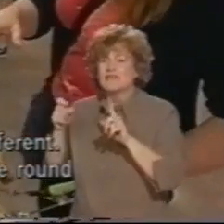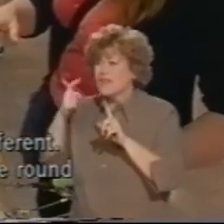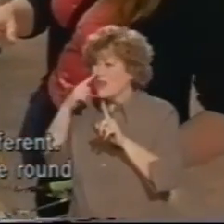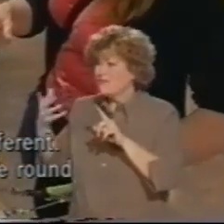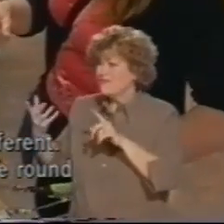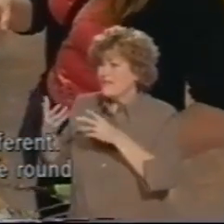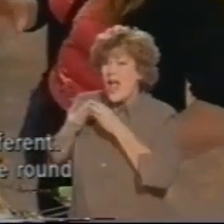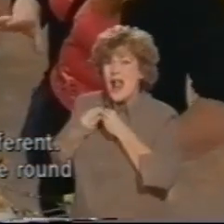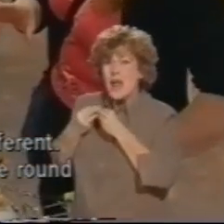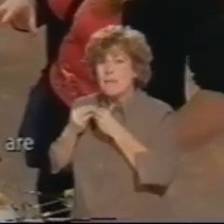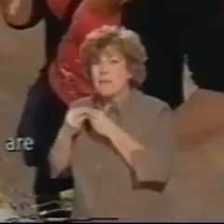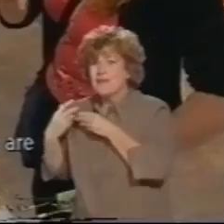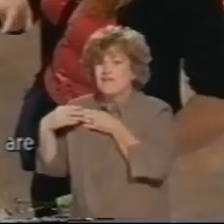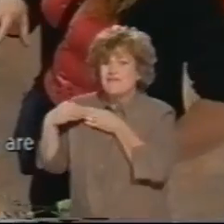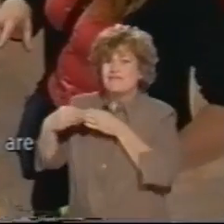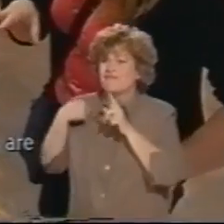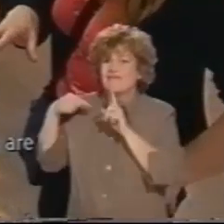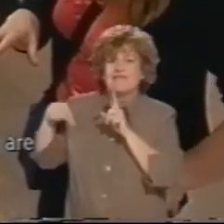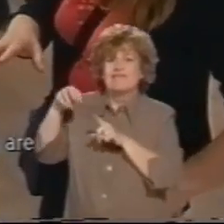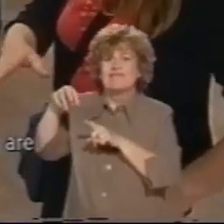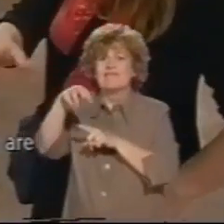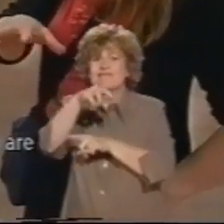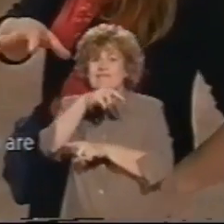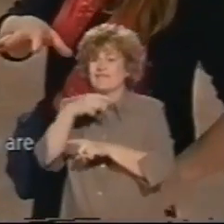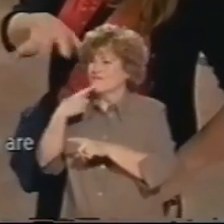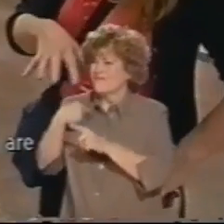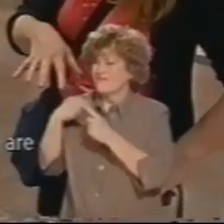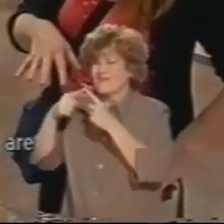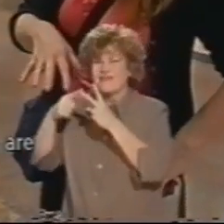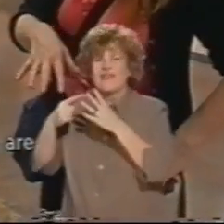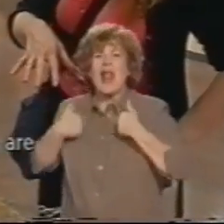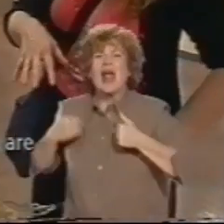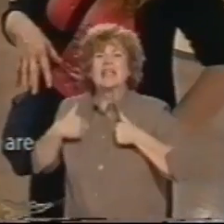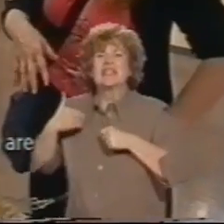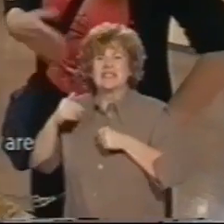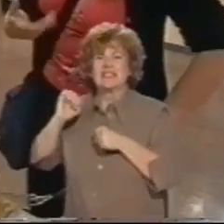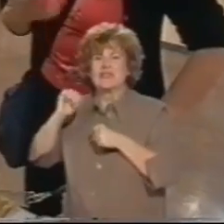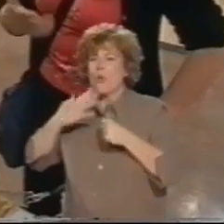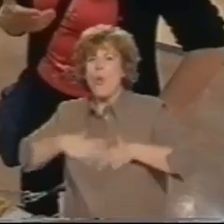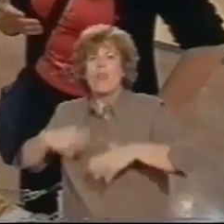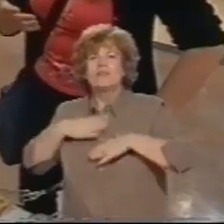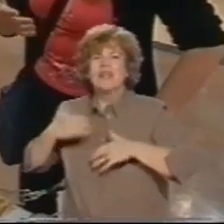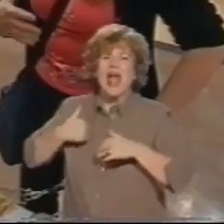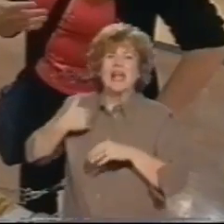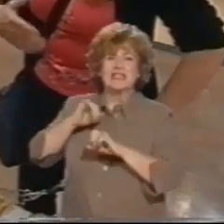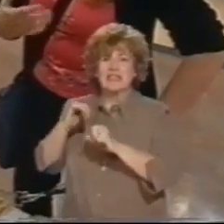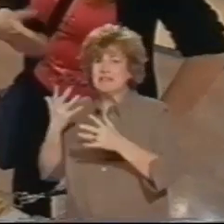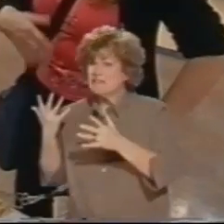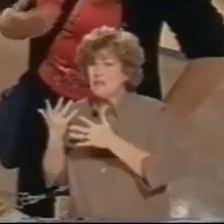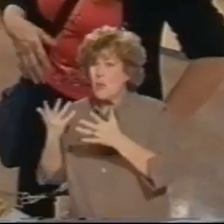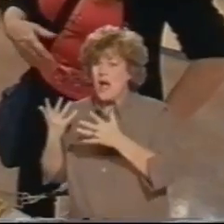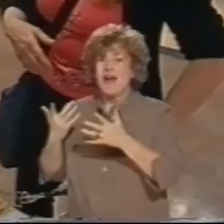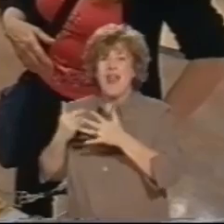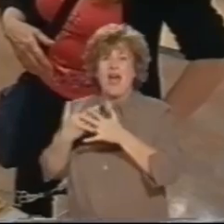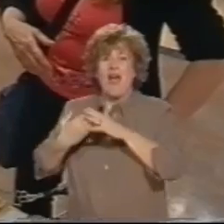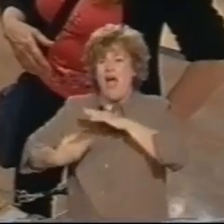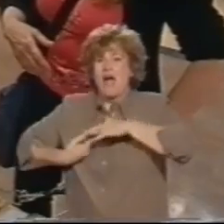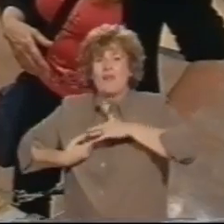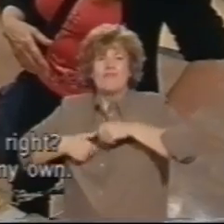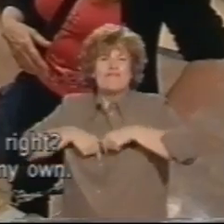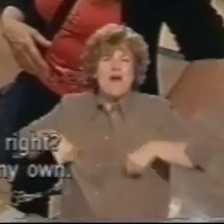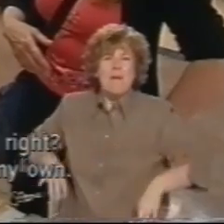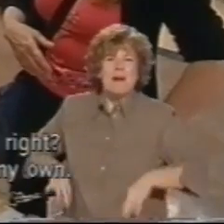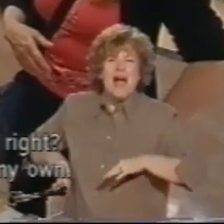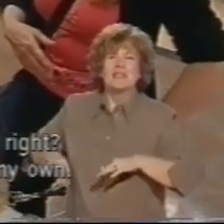take me round and just tell me where things are and the ladies, like where the lingerie or the underwear is,